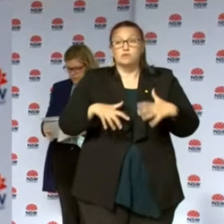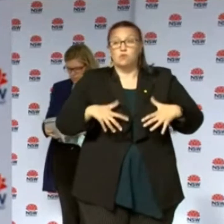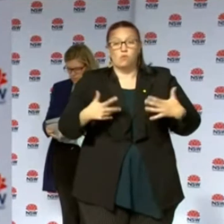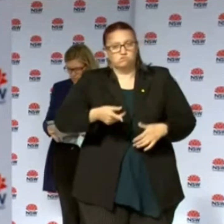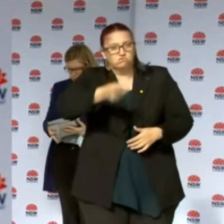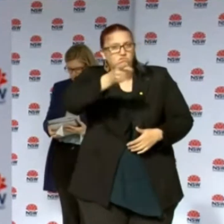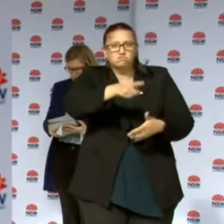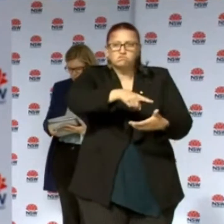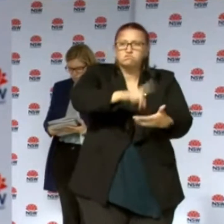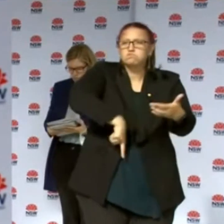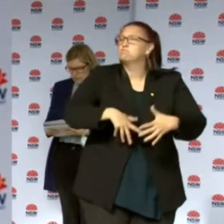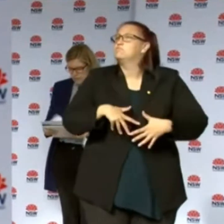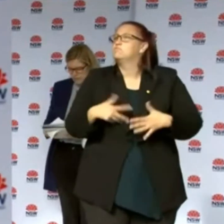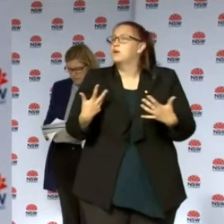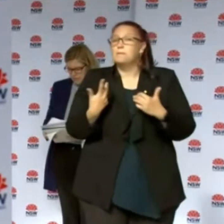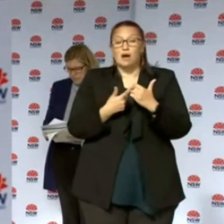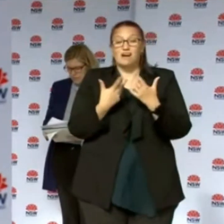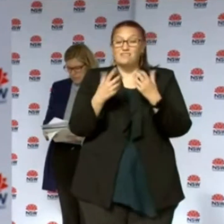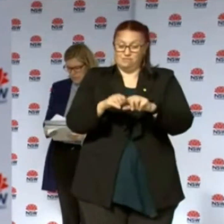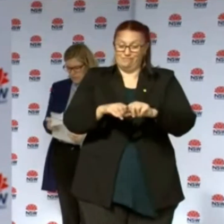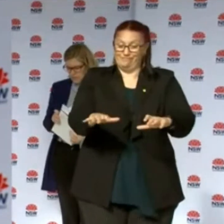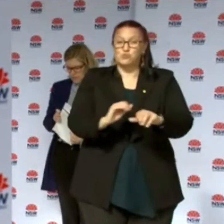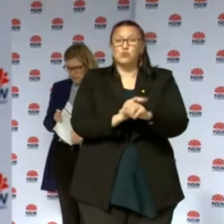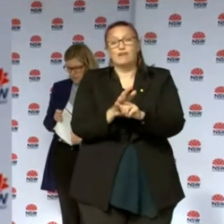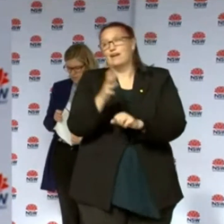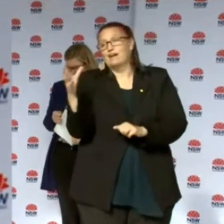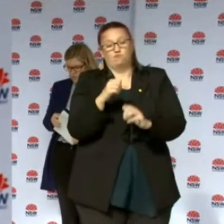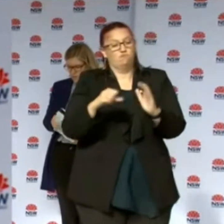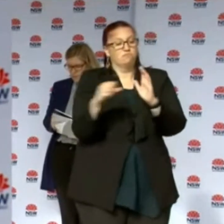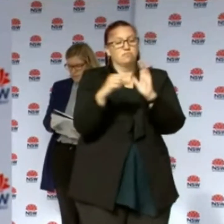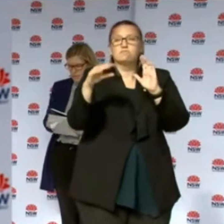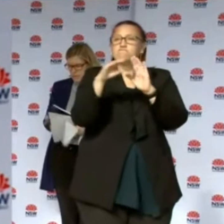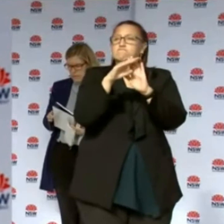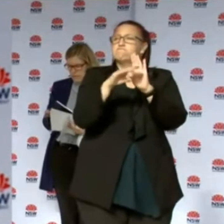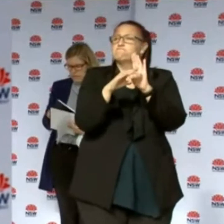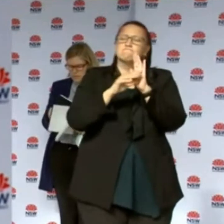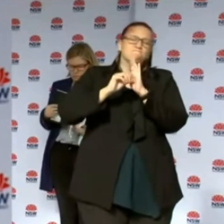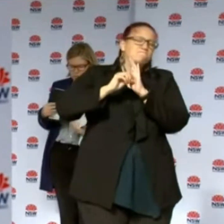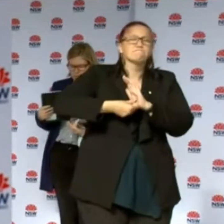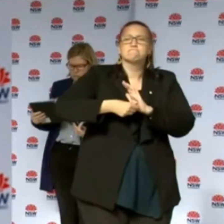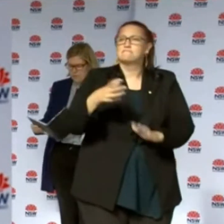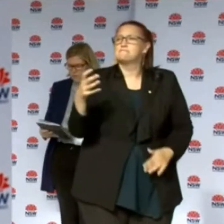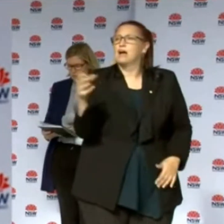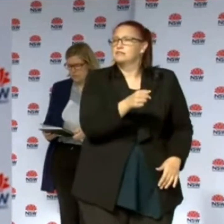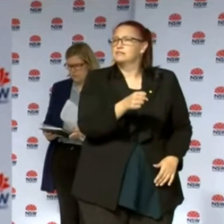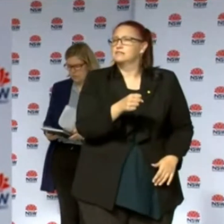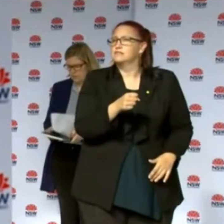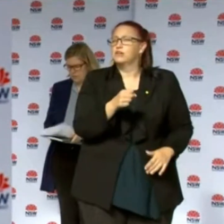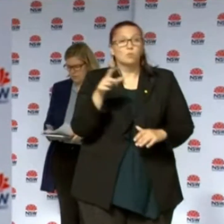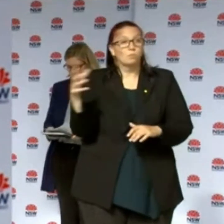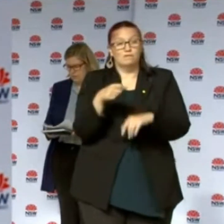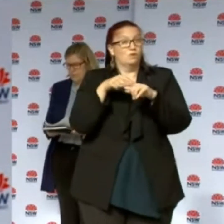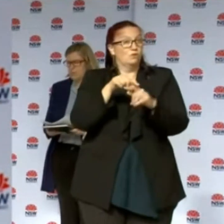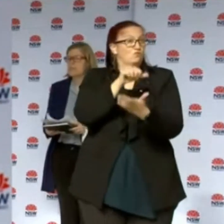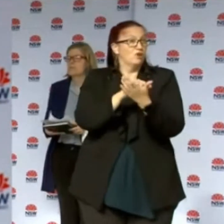there's an outbreak during a pandemic, we have to make sure everybody is doing the right thing, whether you're a business, whether you're an individual,